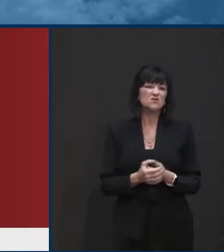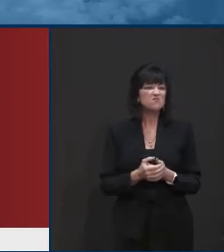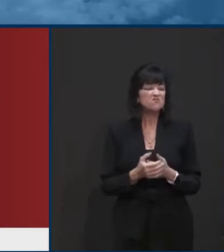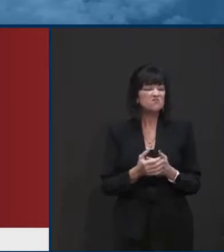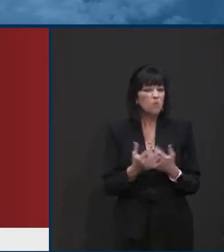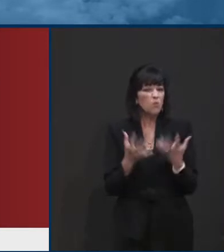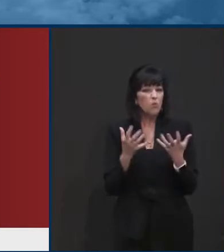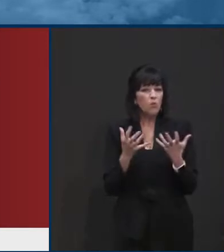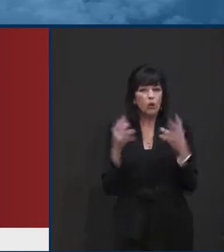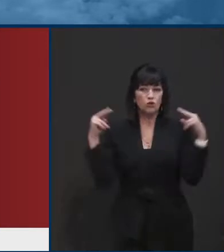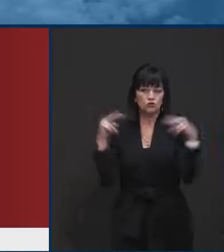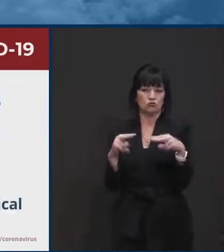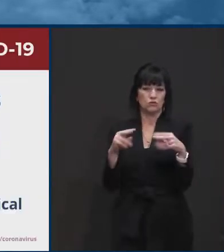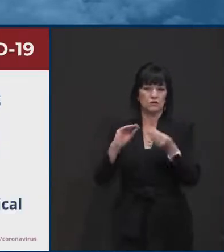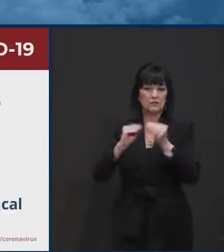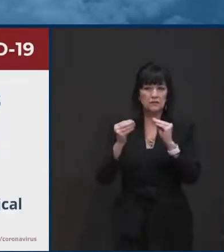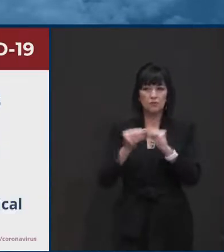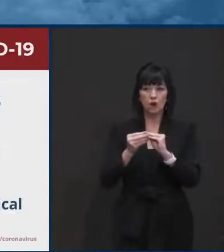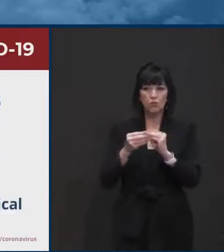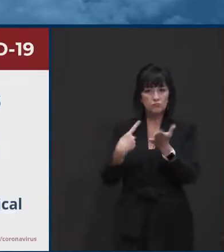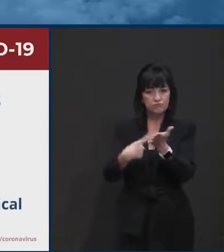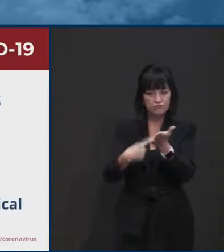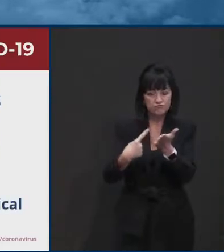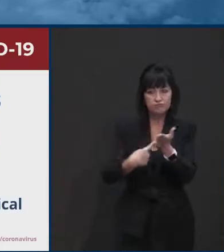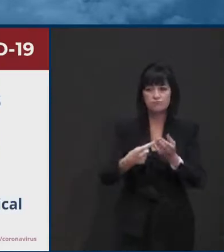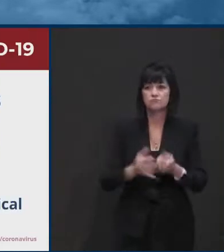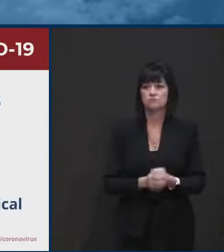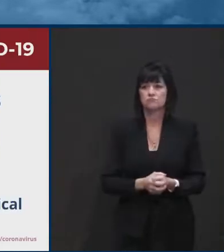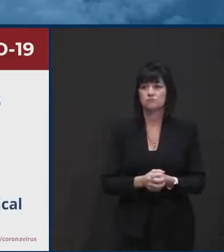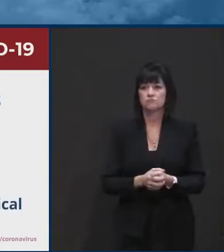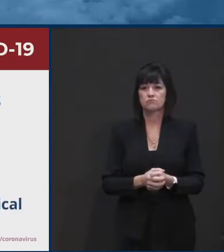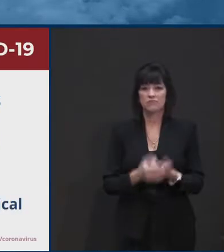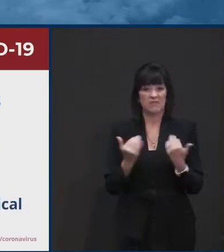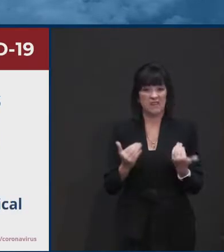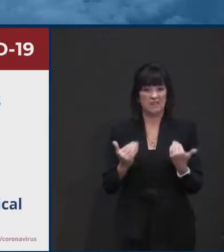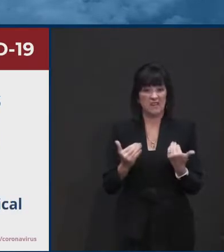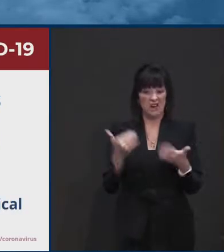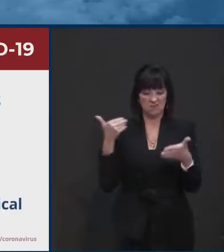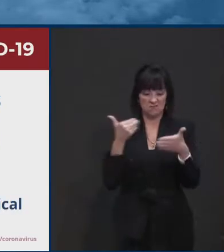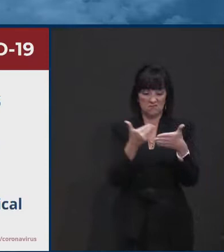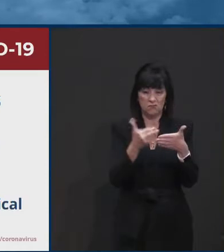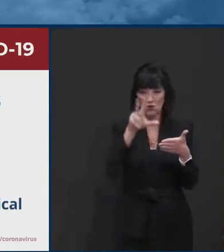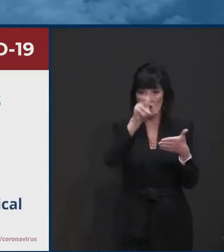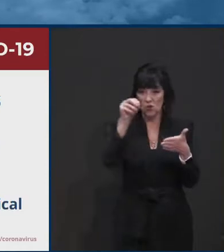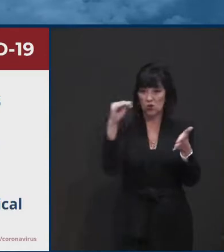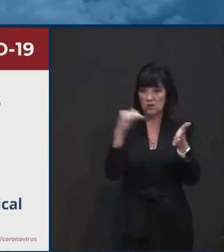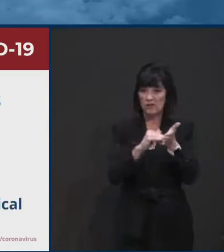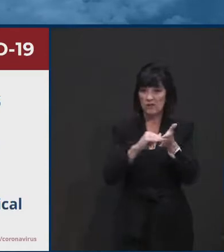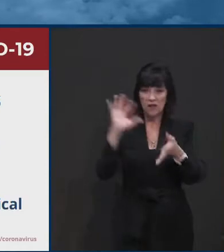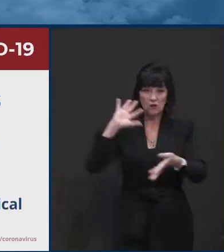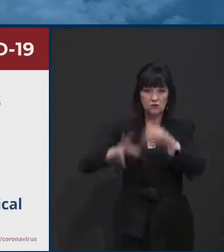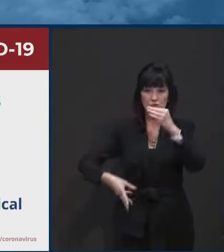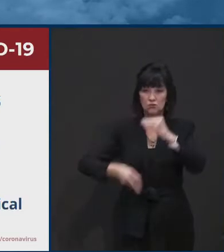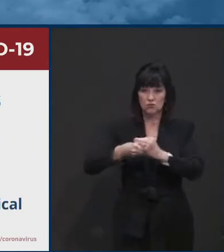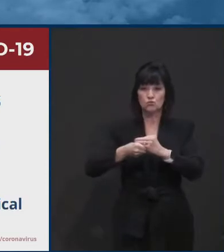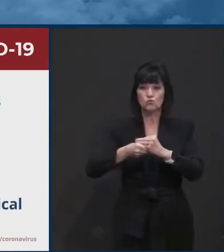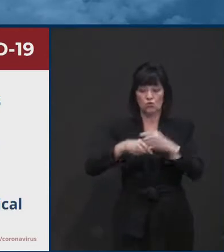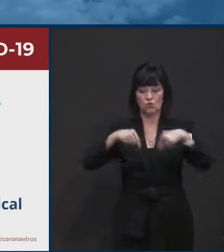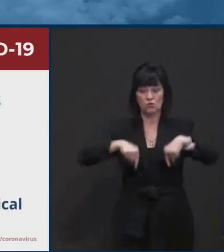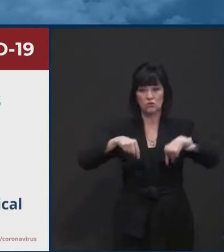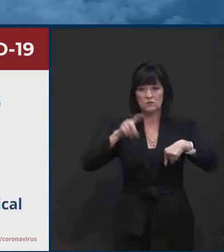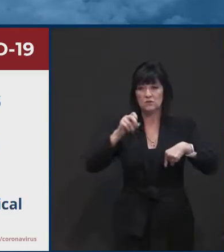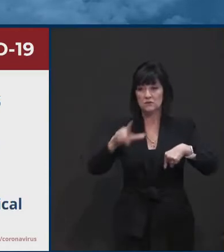dashboard. Again, we're closing in on 30,000 total cases. Again, sadly, 739